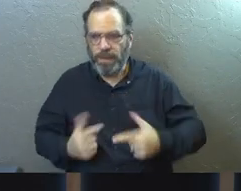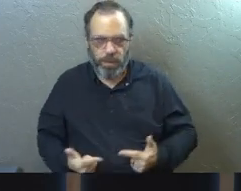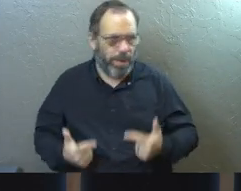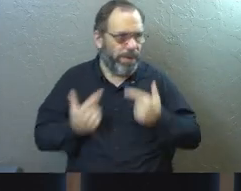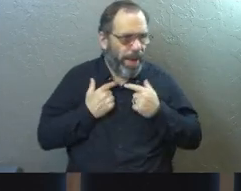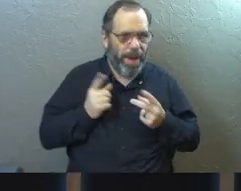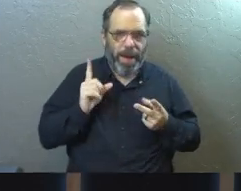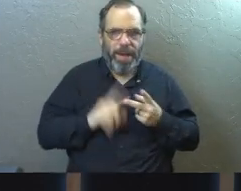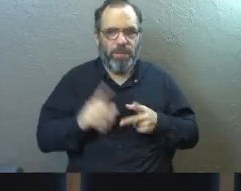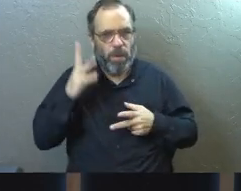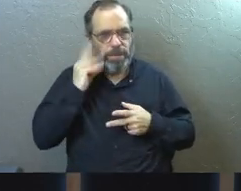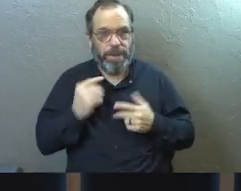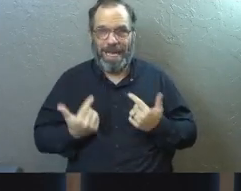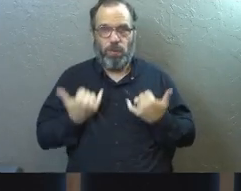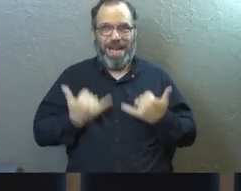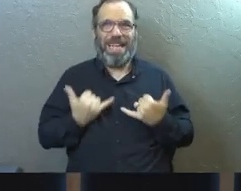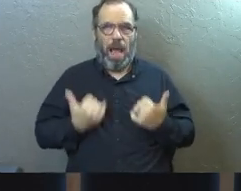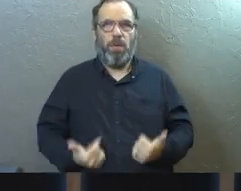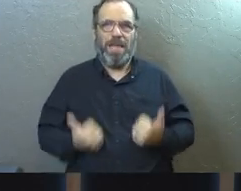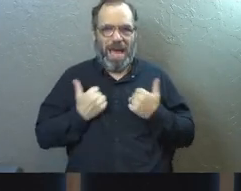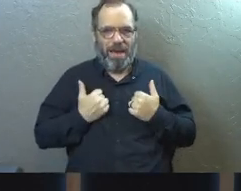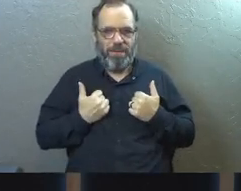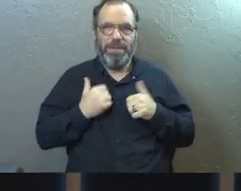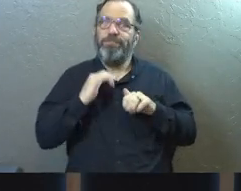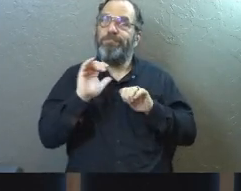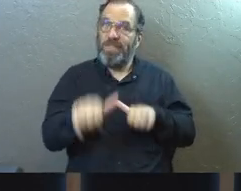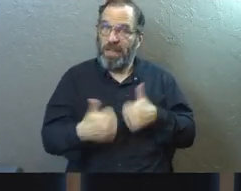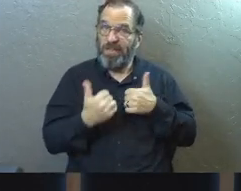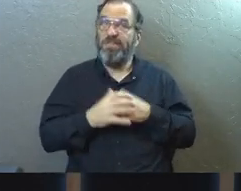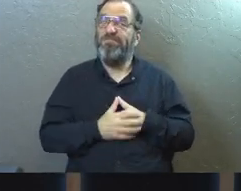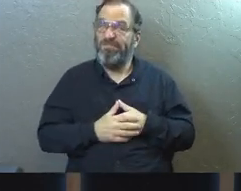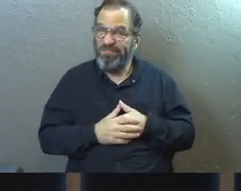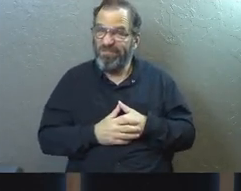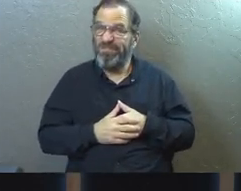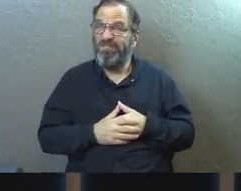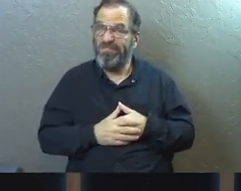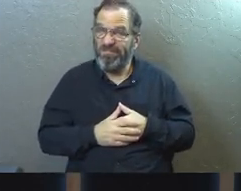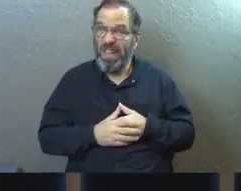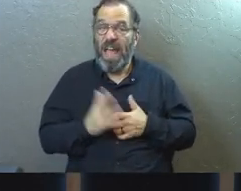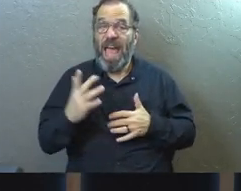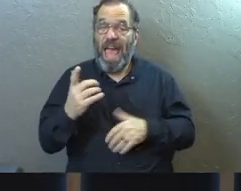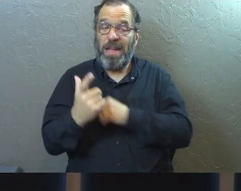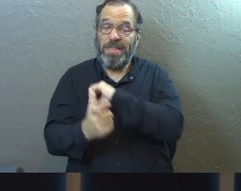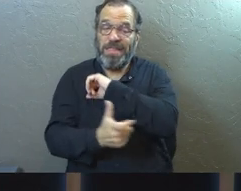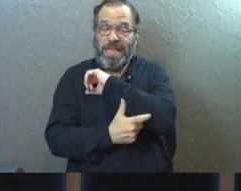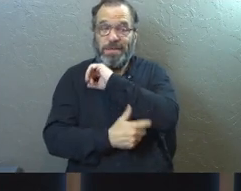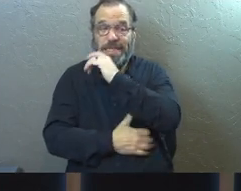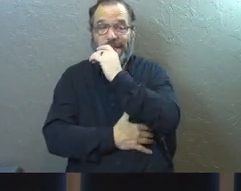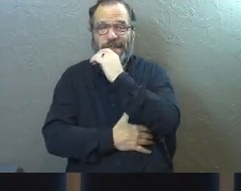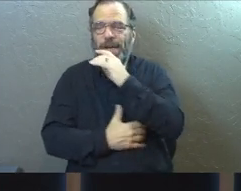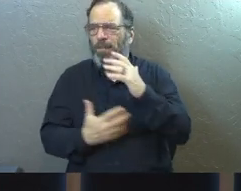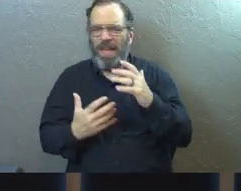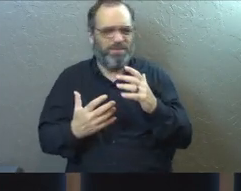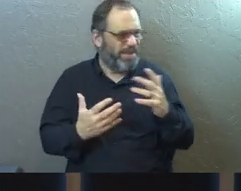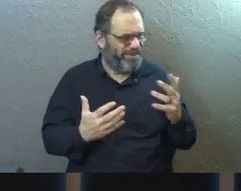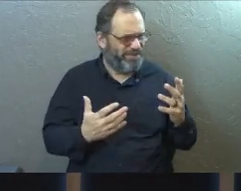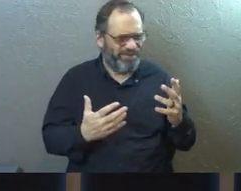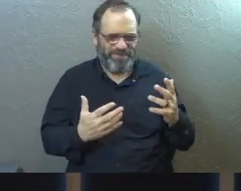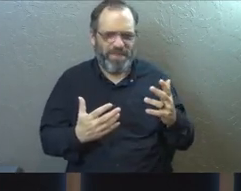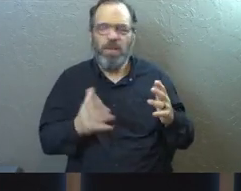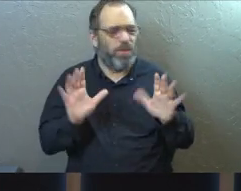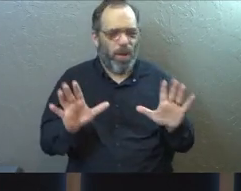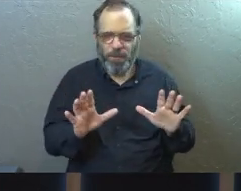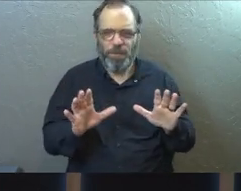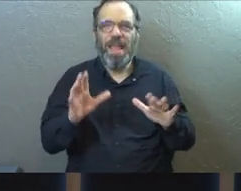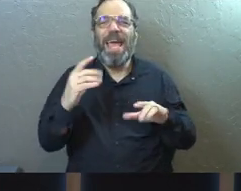in your life, depending on the season of life you're in, these can be challenging. And I think that there is a temptation to, and I think it's from, I don't think this,